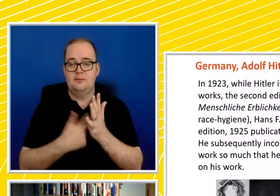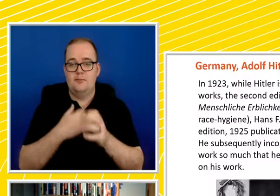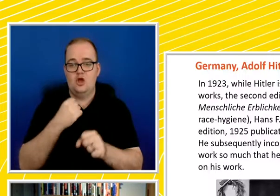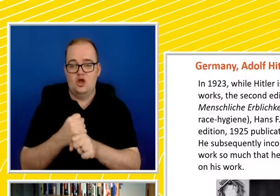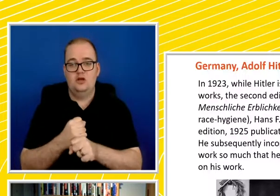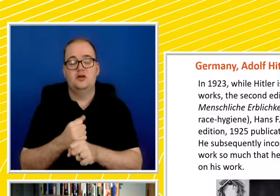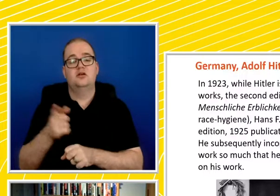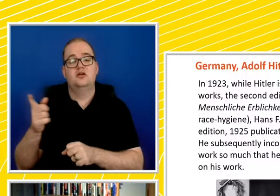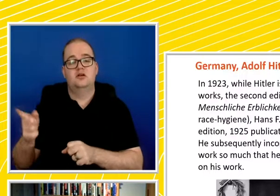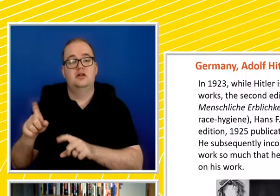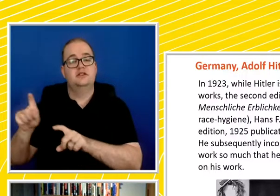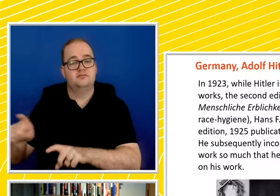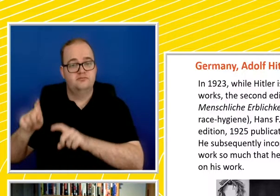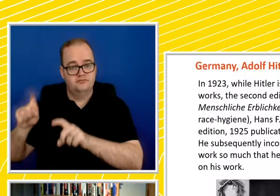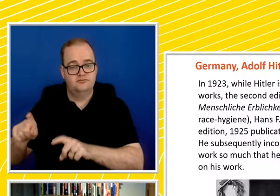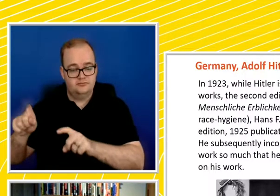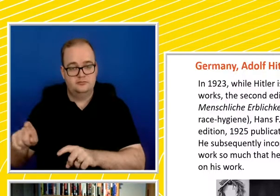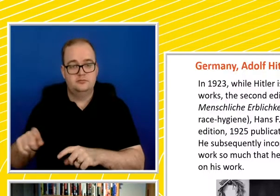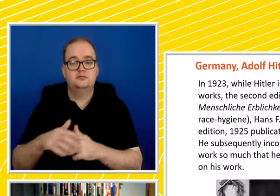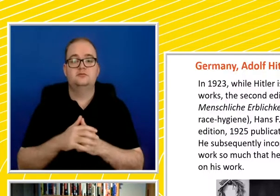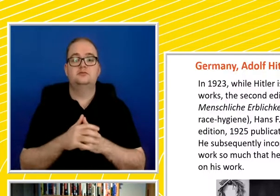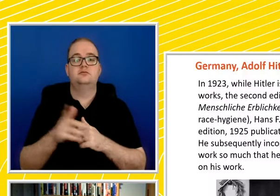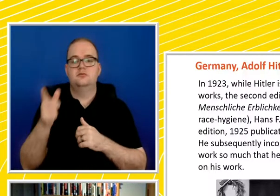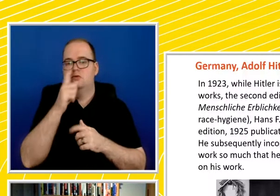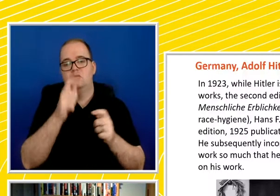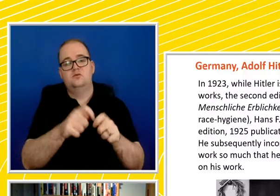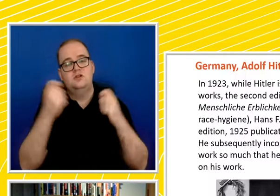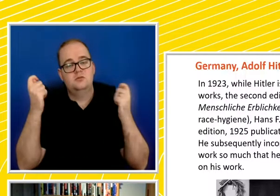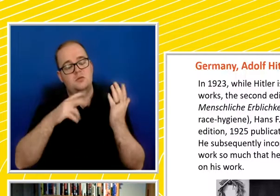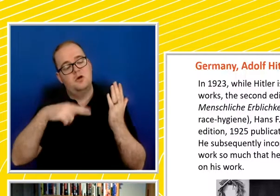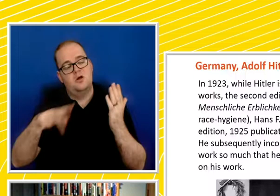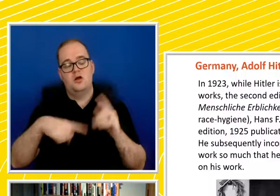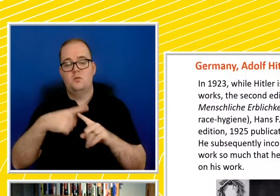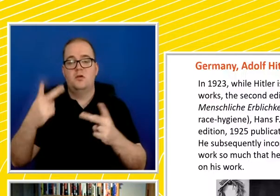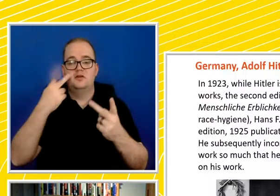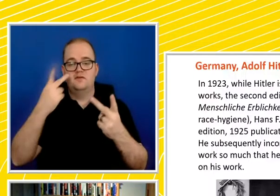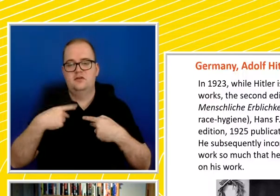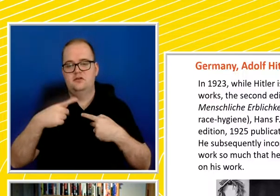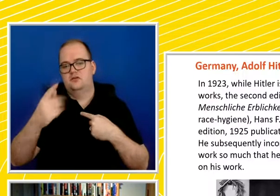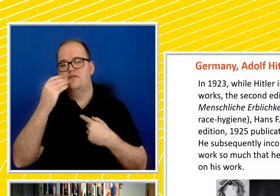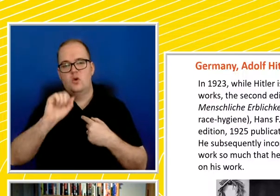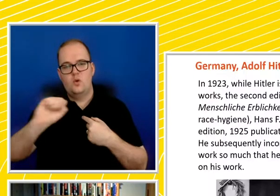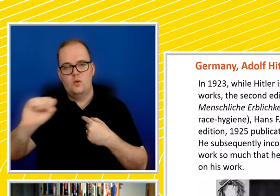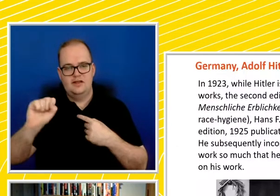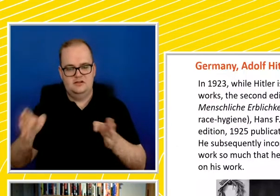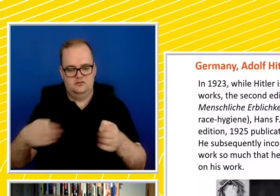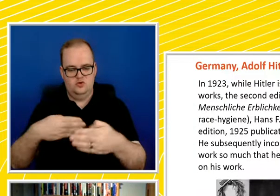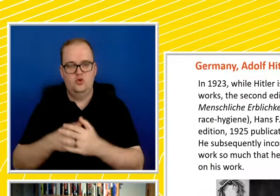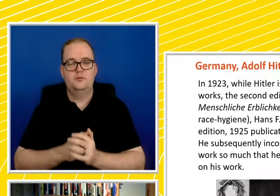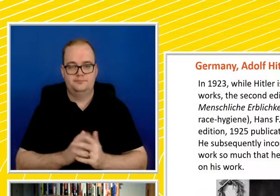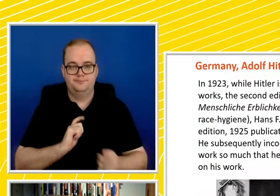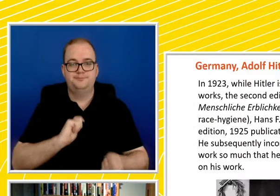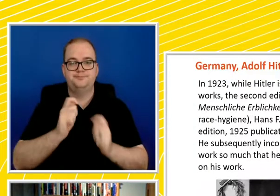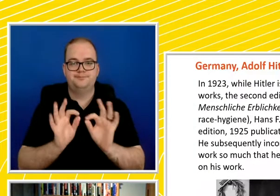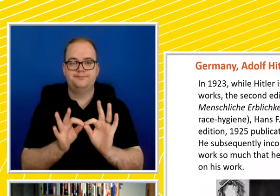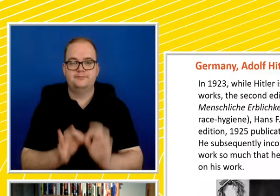stayed there, essentially. was able to read the paper and have visitors. And this is a picture of his cell. But he reads Bauer, Fischer